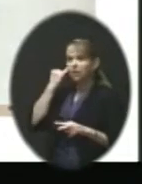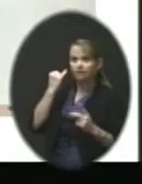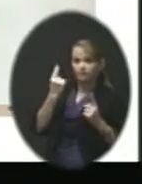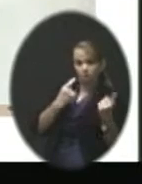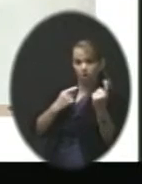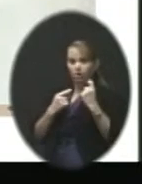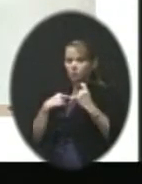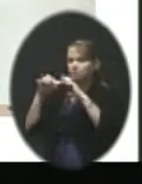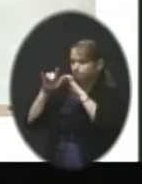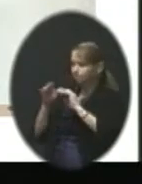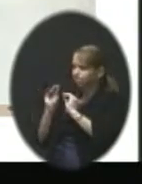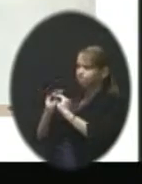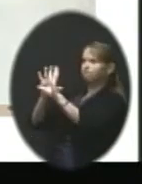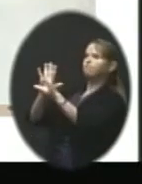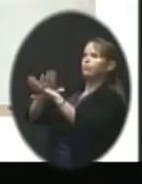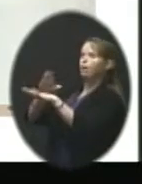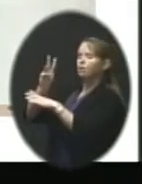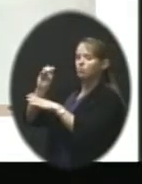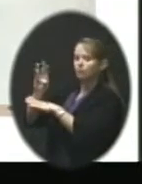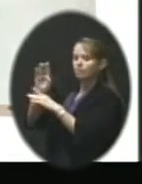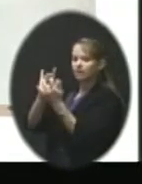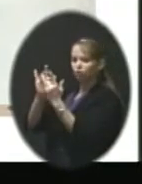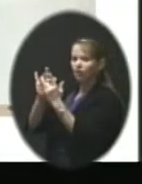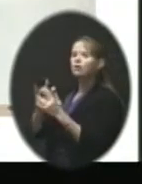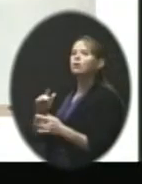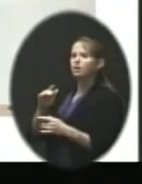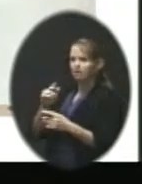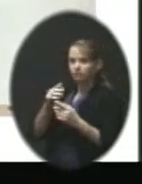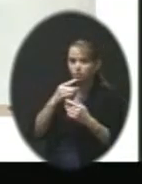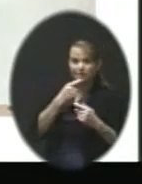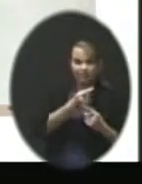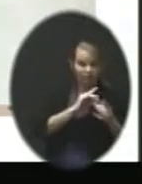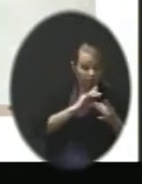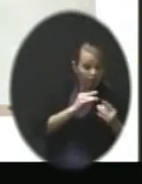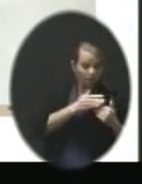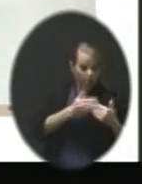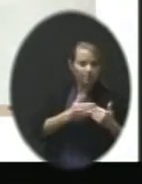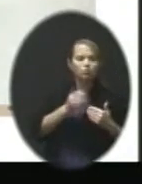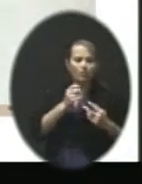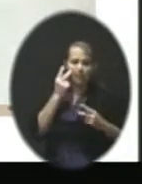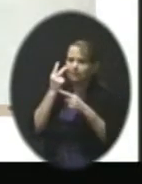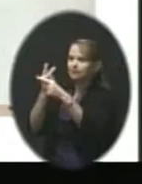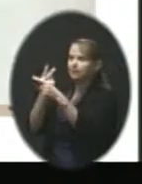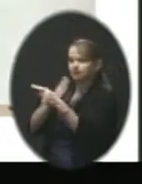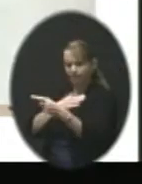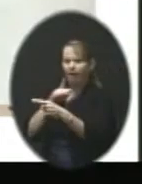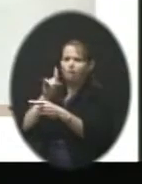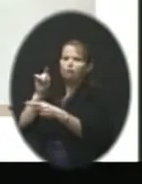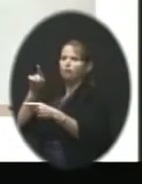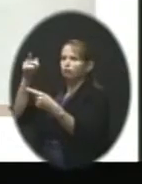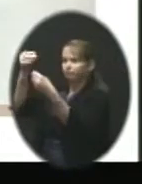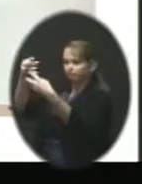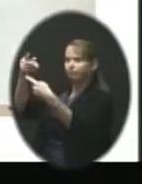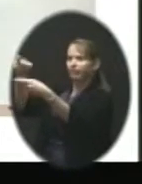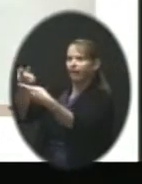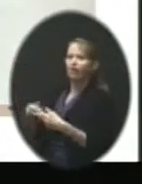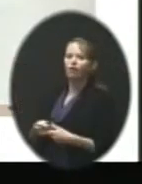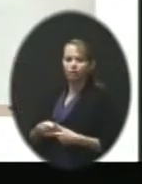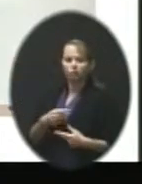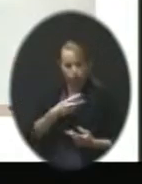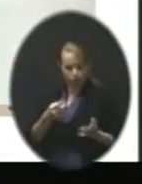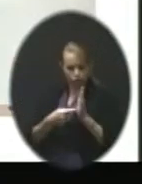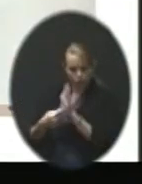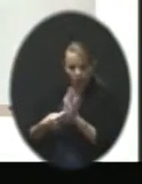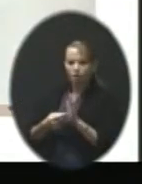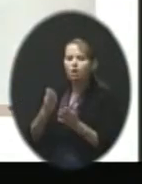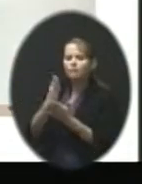could tell your neighbors about it. You could see if we answered the question you submitted on an index card. So again, this is part of the way we do business